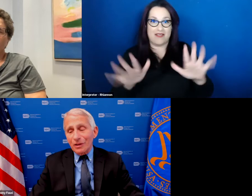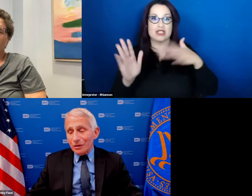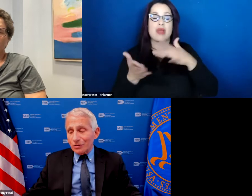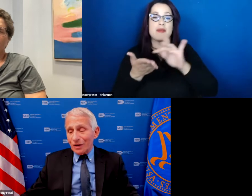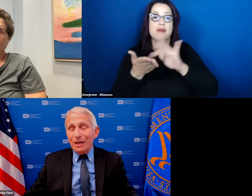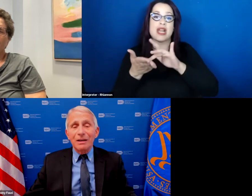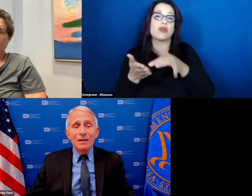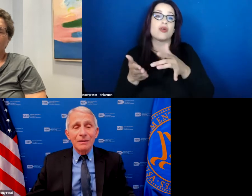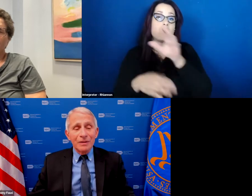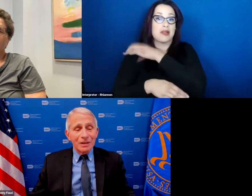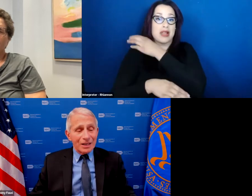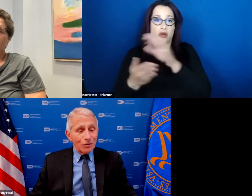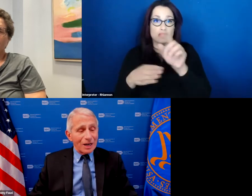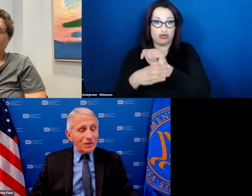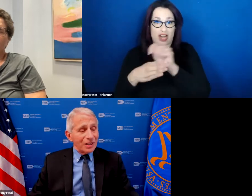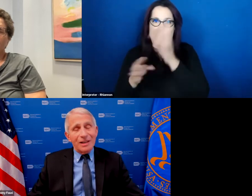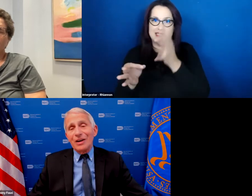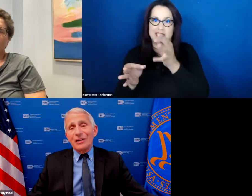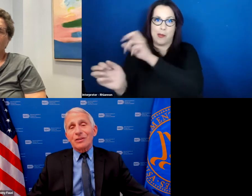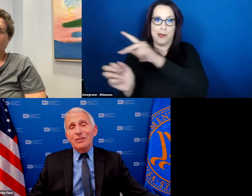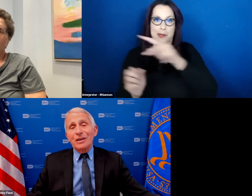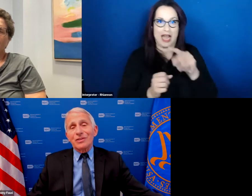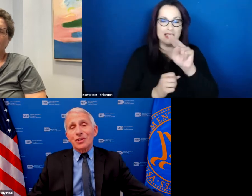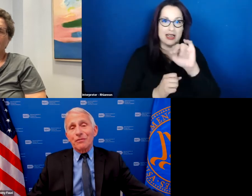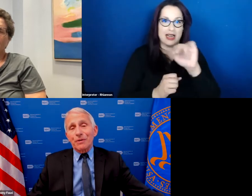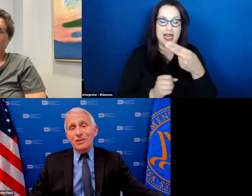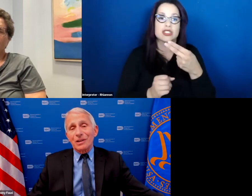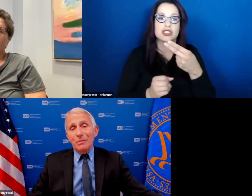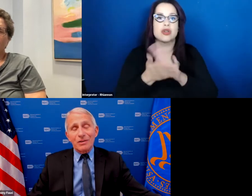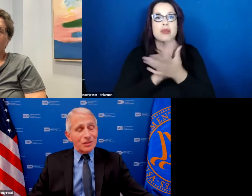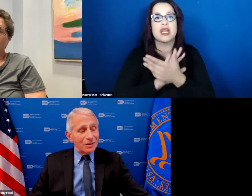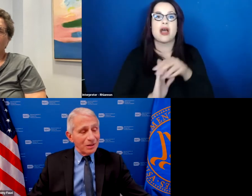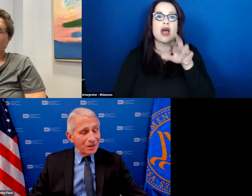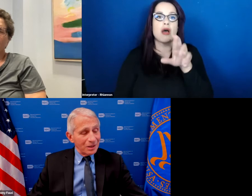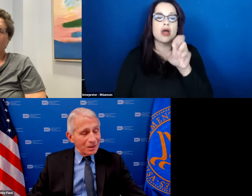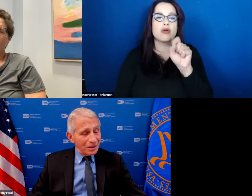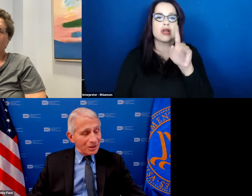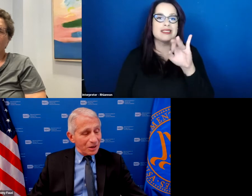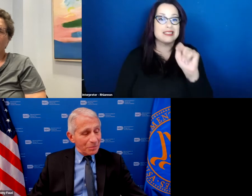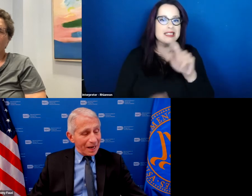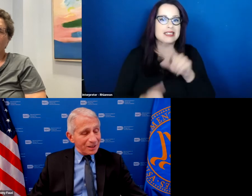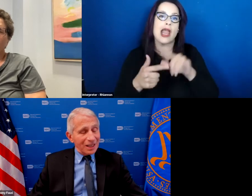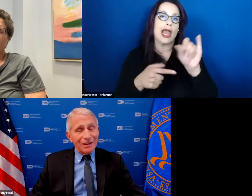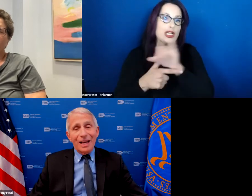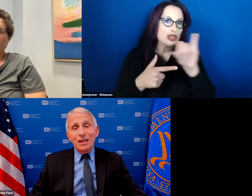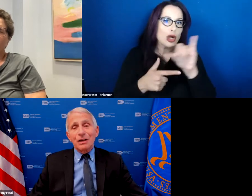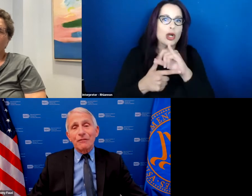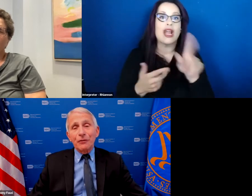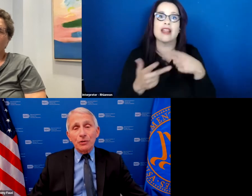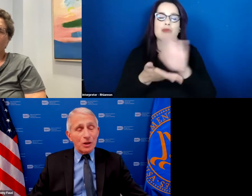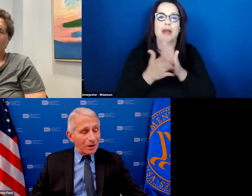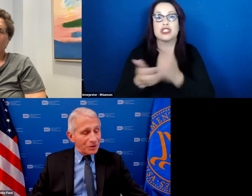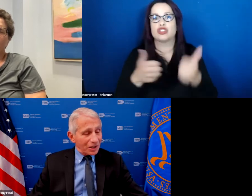medical clinical training as a resident and intern and as a chief resident in medicine to come back to the nih